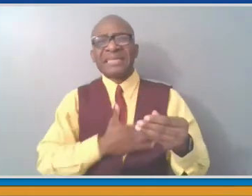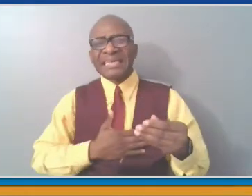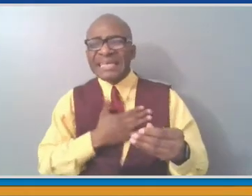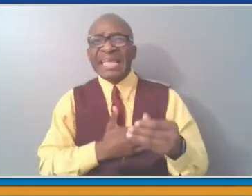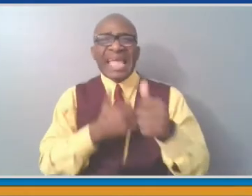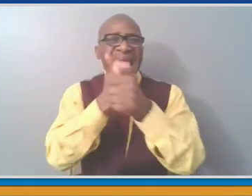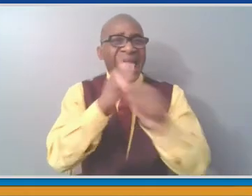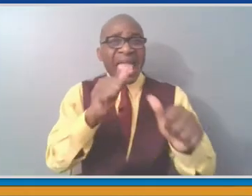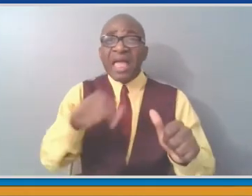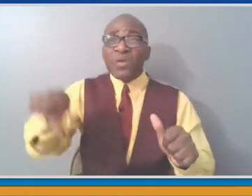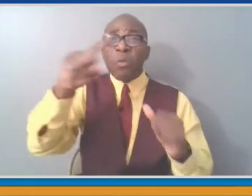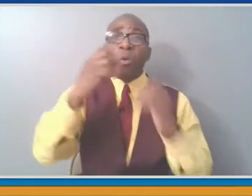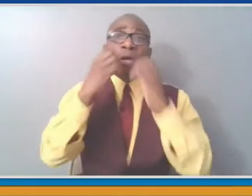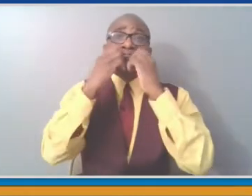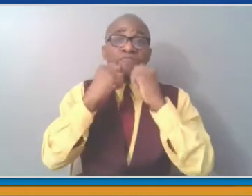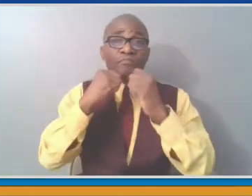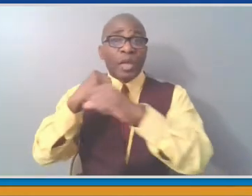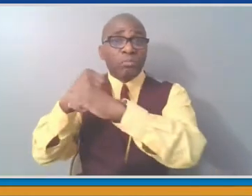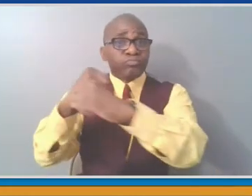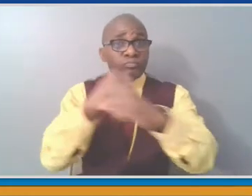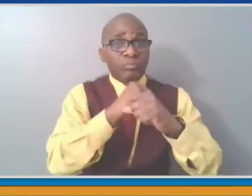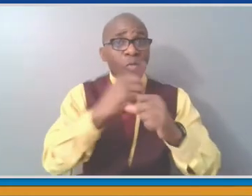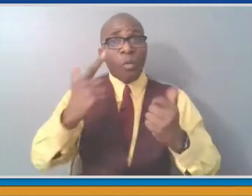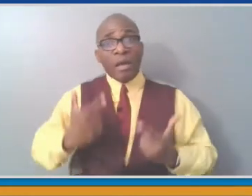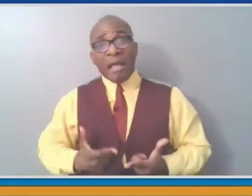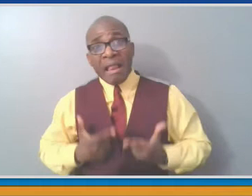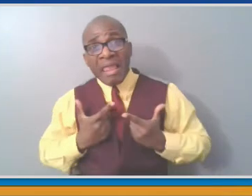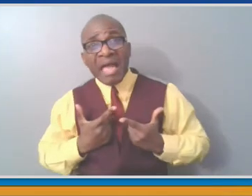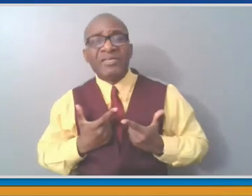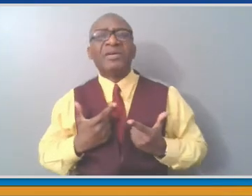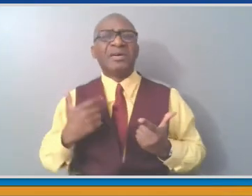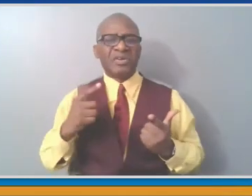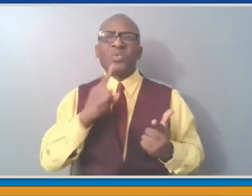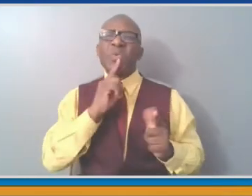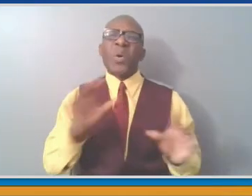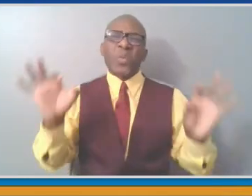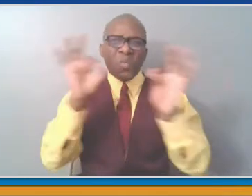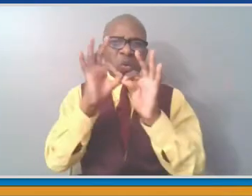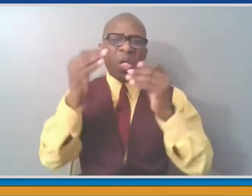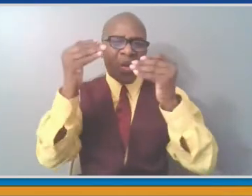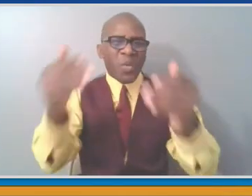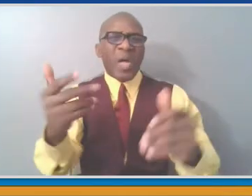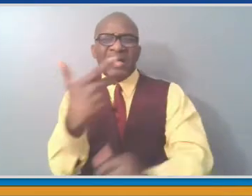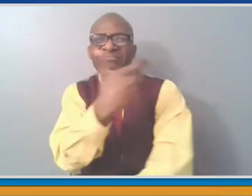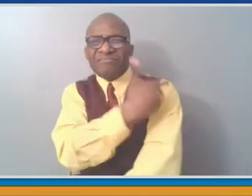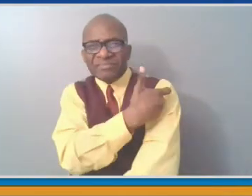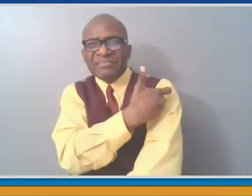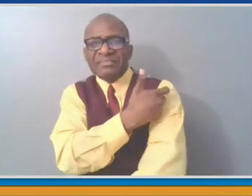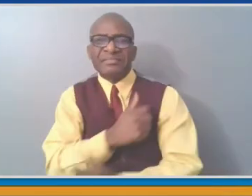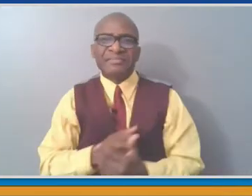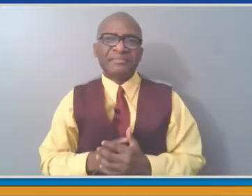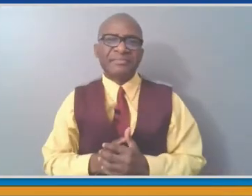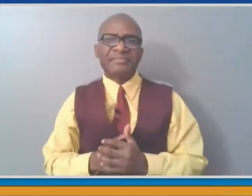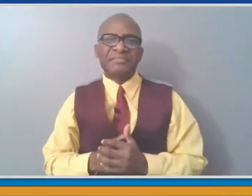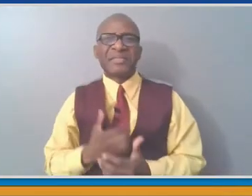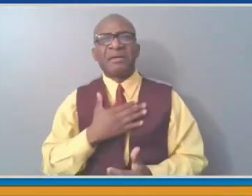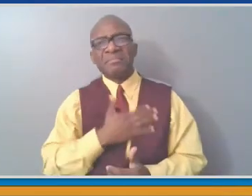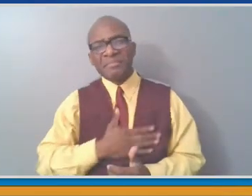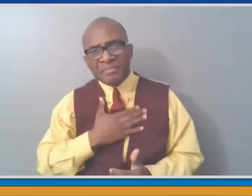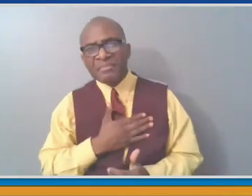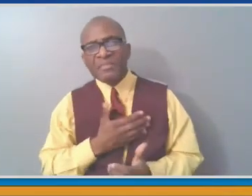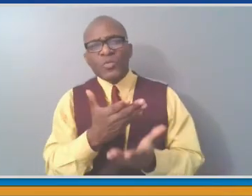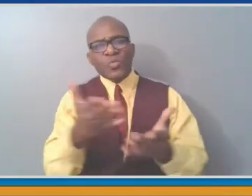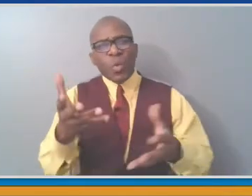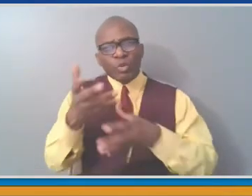place than to put yourself in the hands of the Westchester County COVID-19 vaccination program. Glad to have my dad back in Tuckahoe in